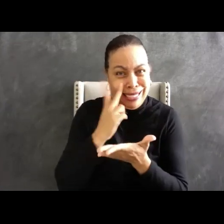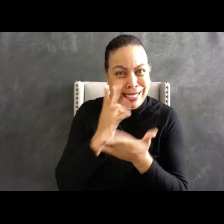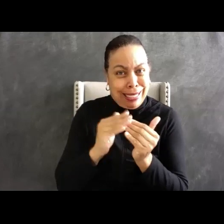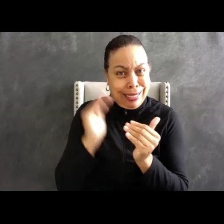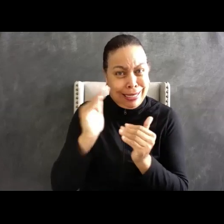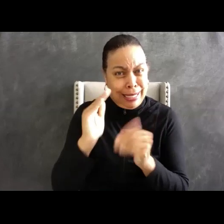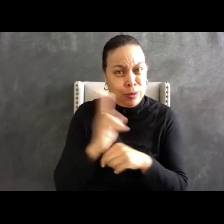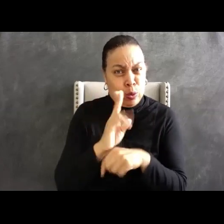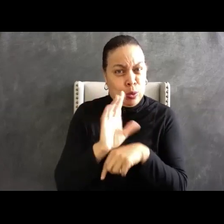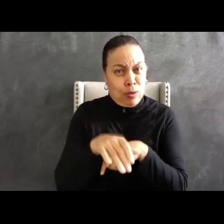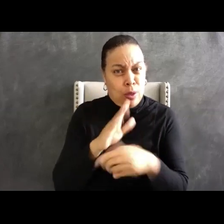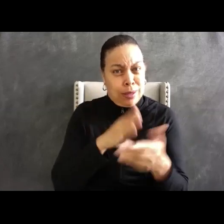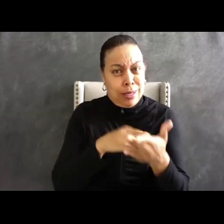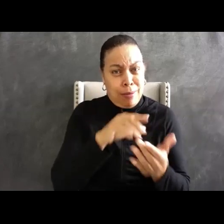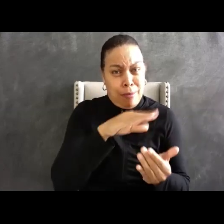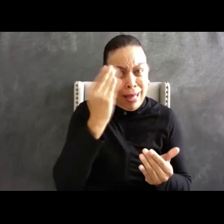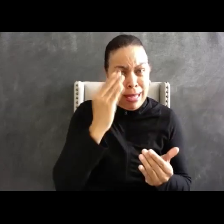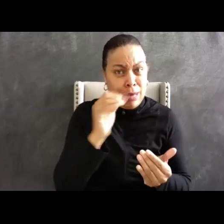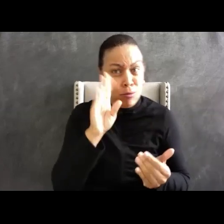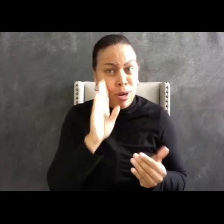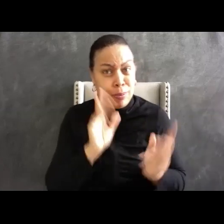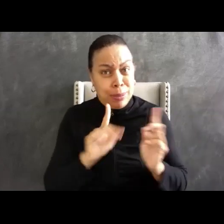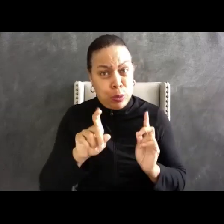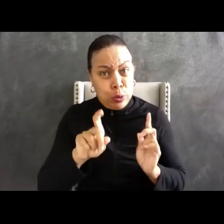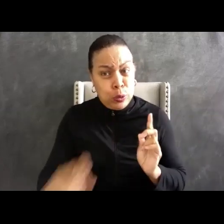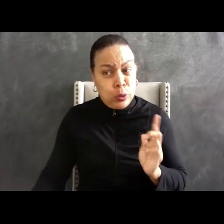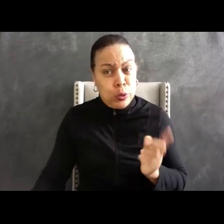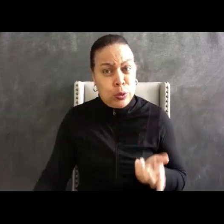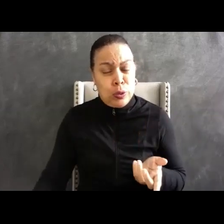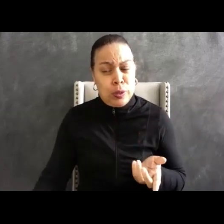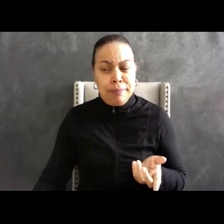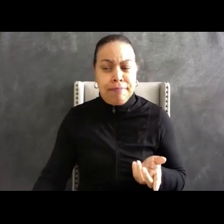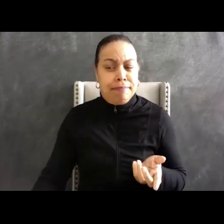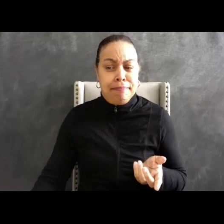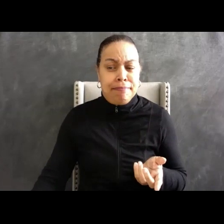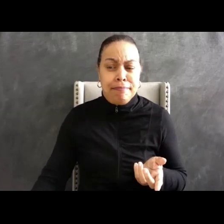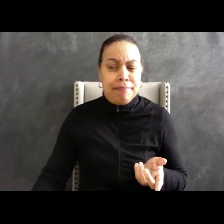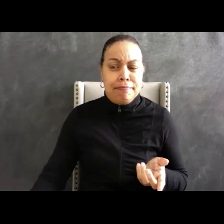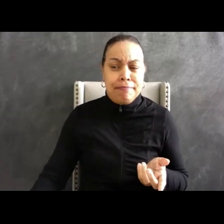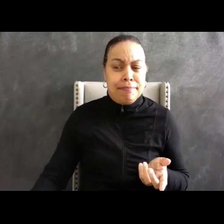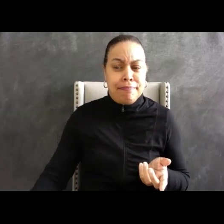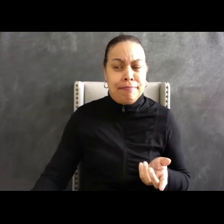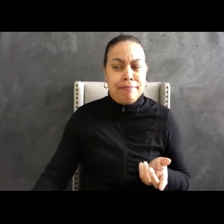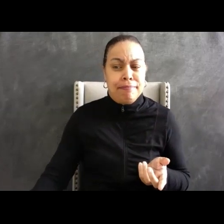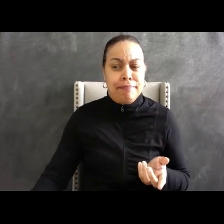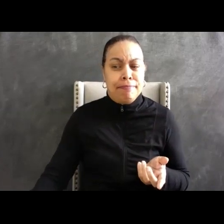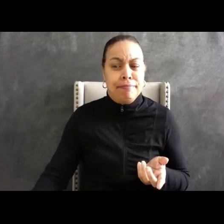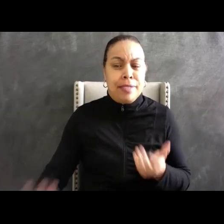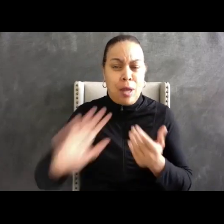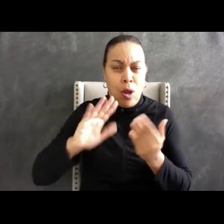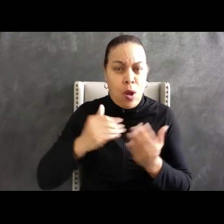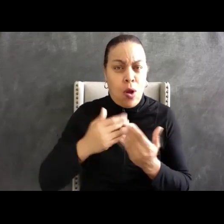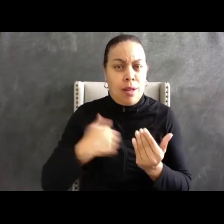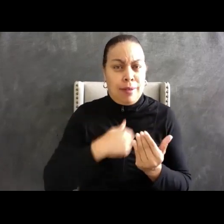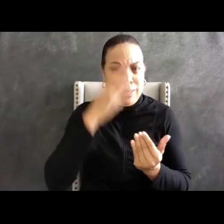brown people? We all know that there are officers in some of our police departments that have a record of bias in their